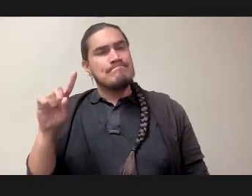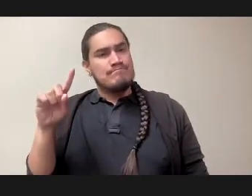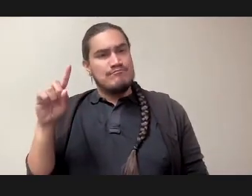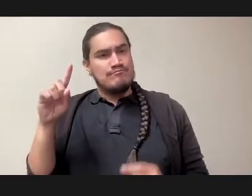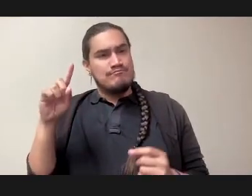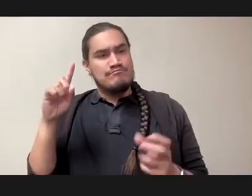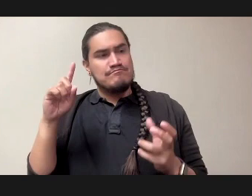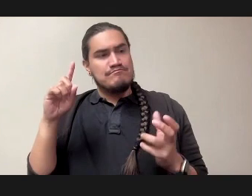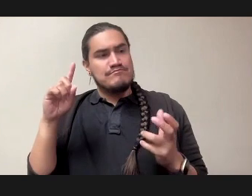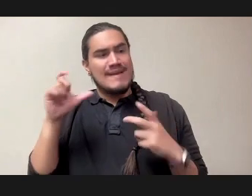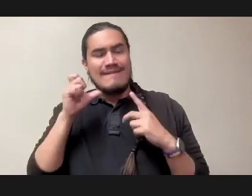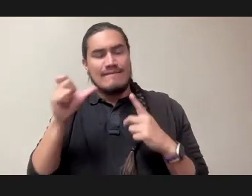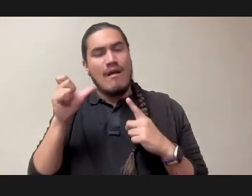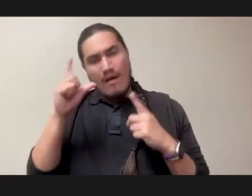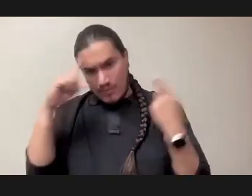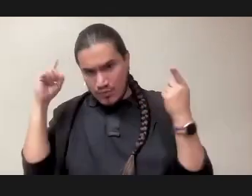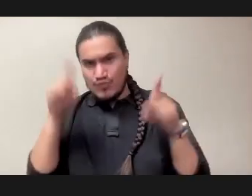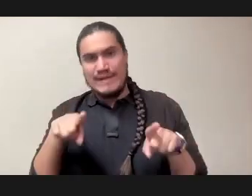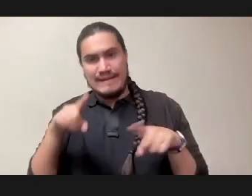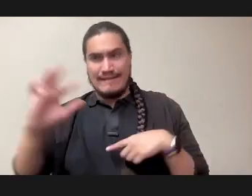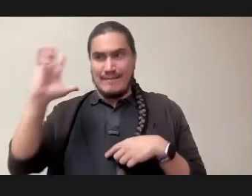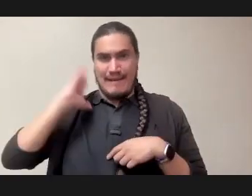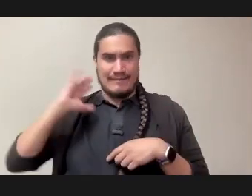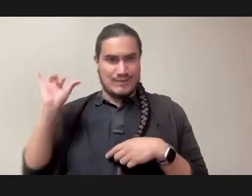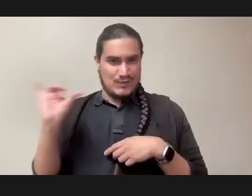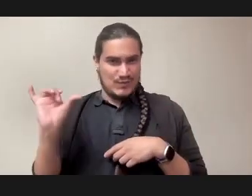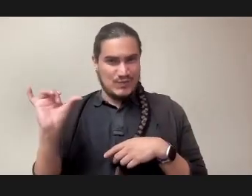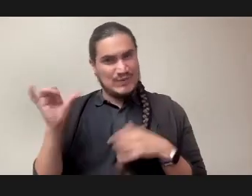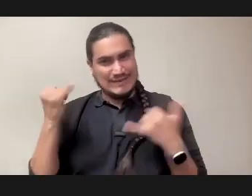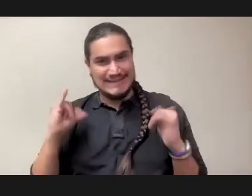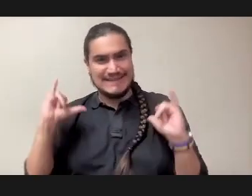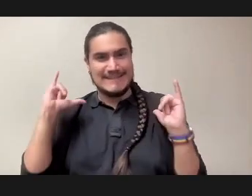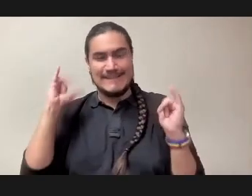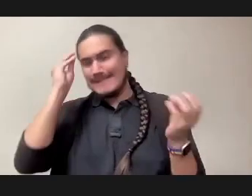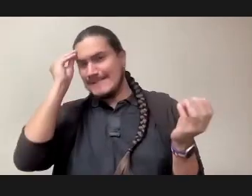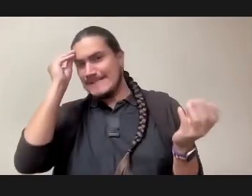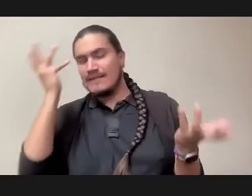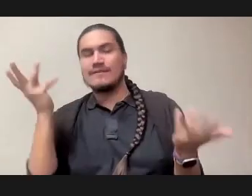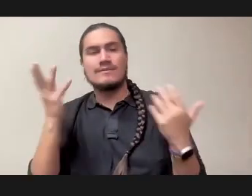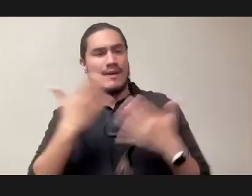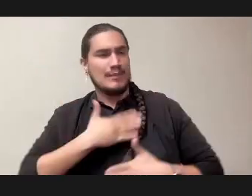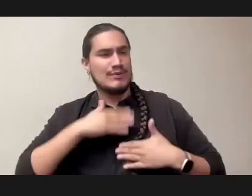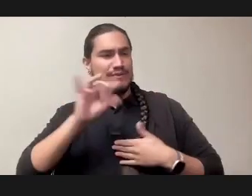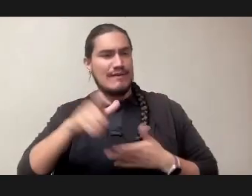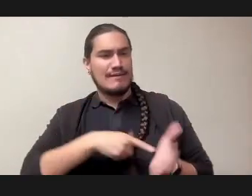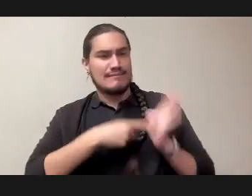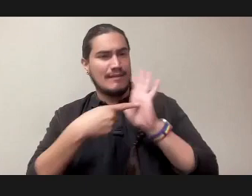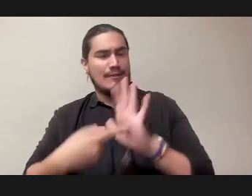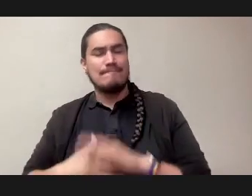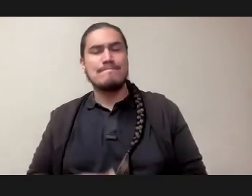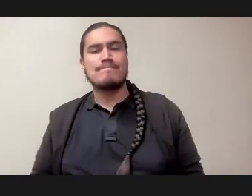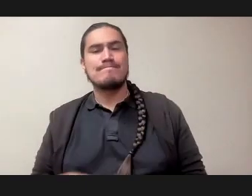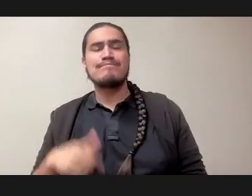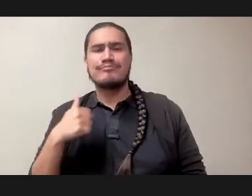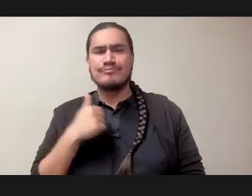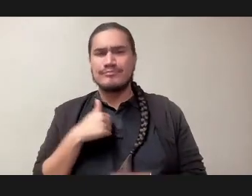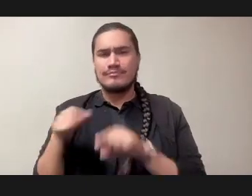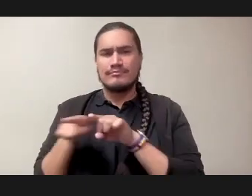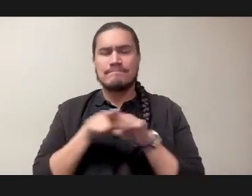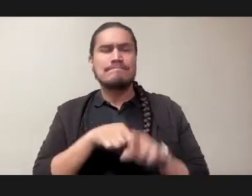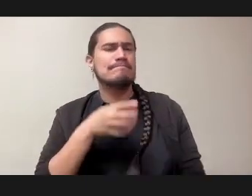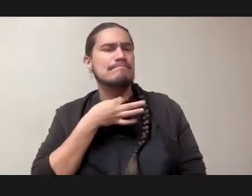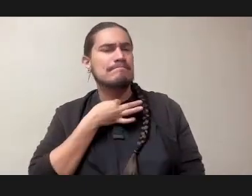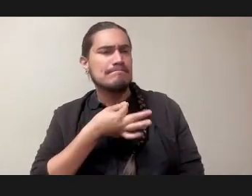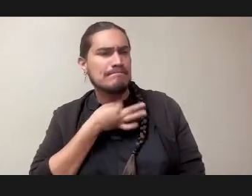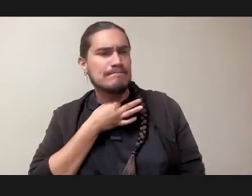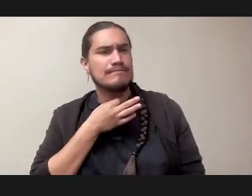been on the same page in the past either. So I appreciate that example. I'm also interested in the ways that, know, I know, Kyle, you come